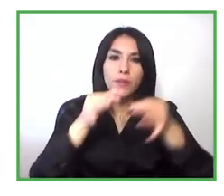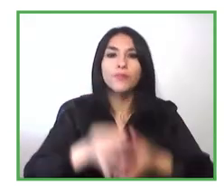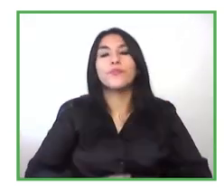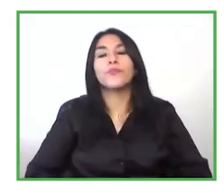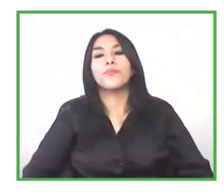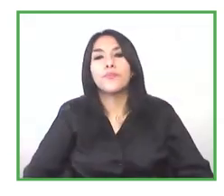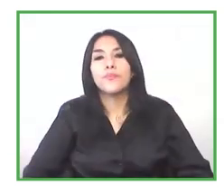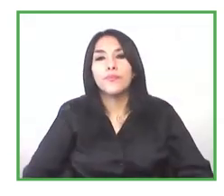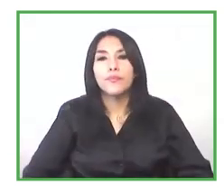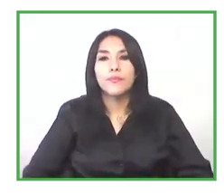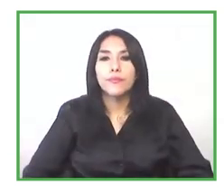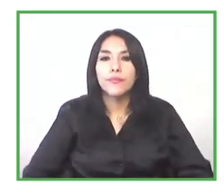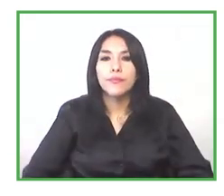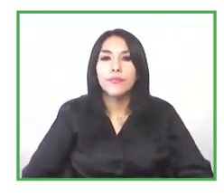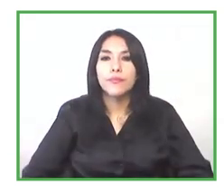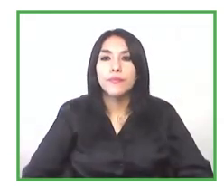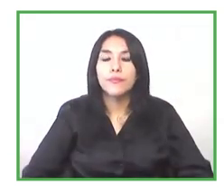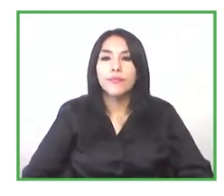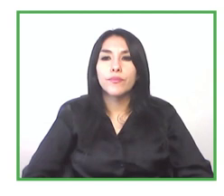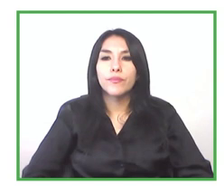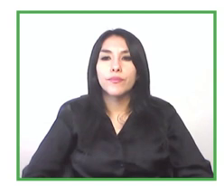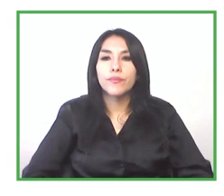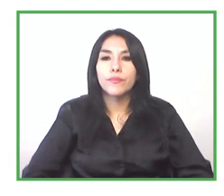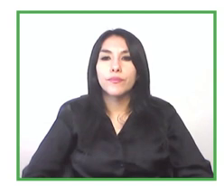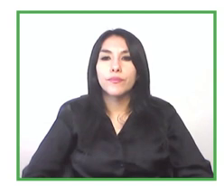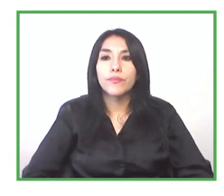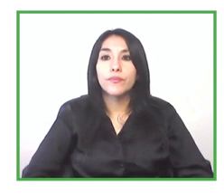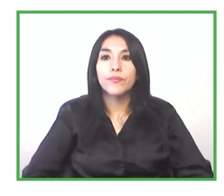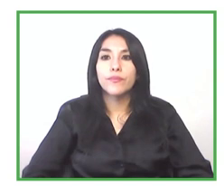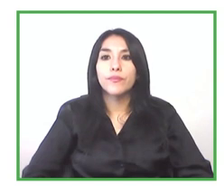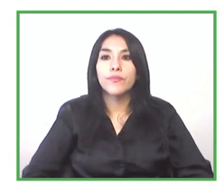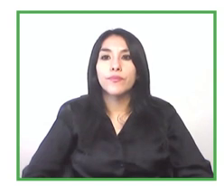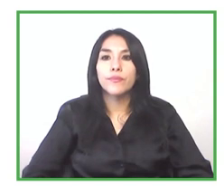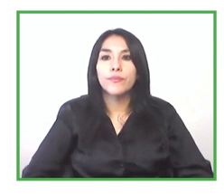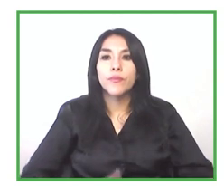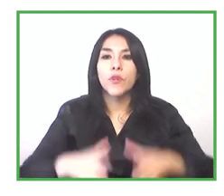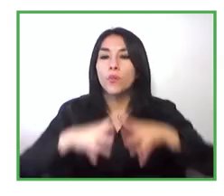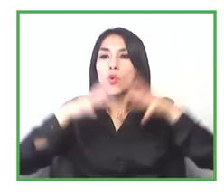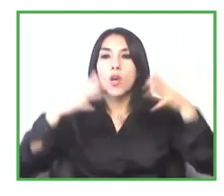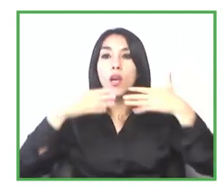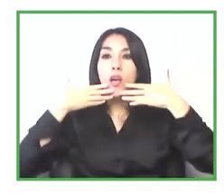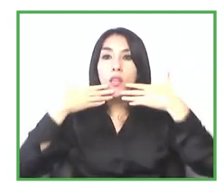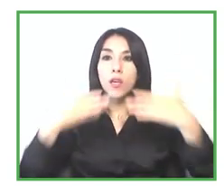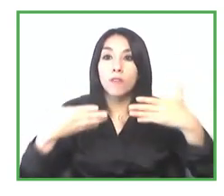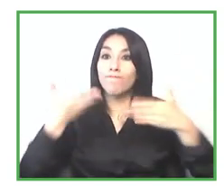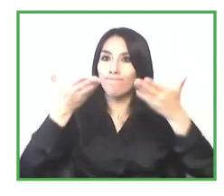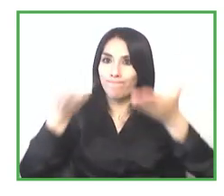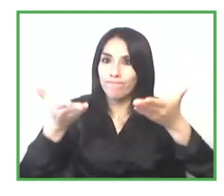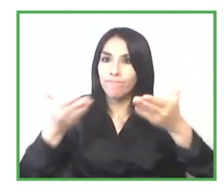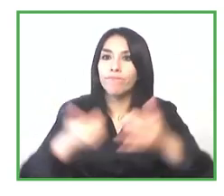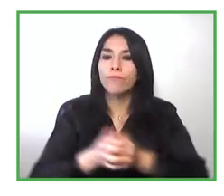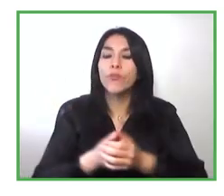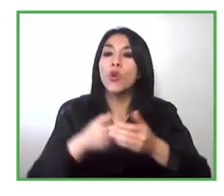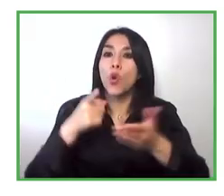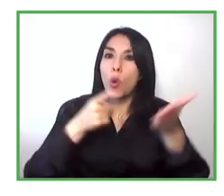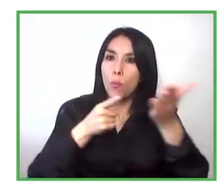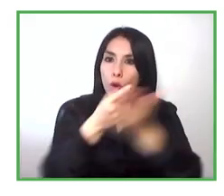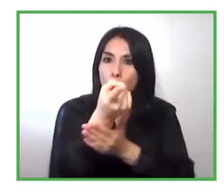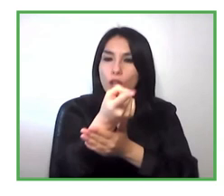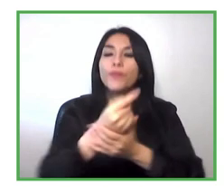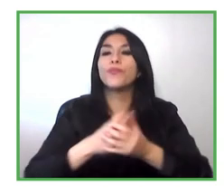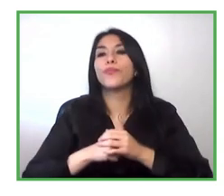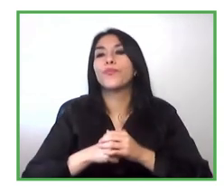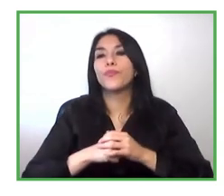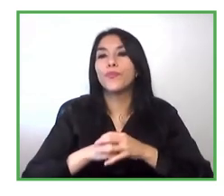uh thank you so much uh for this opportunity uh the people with disability are involved